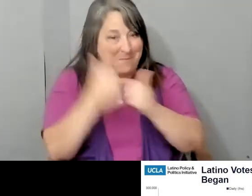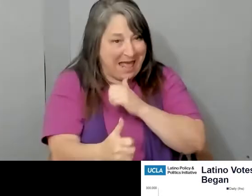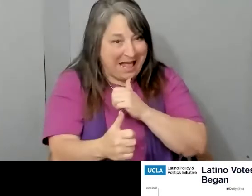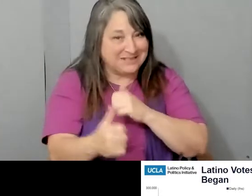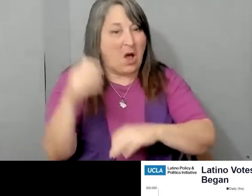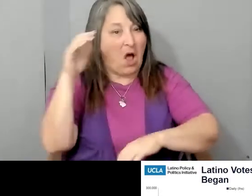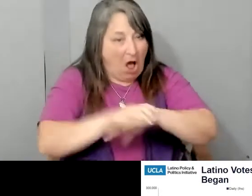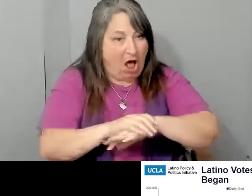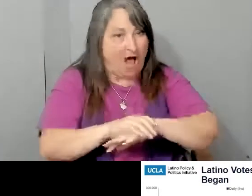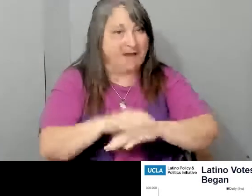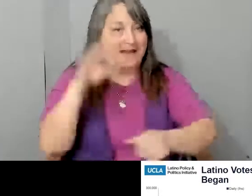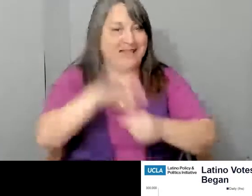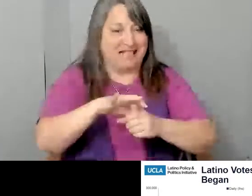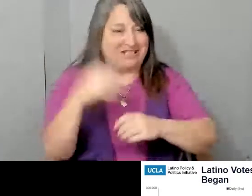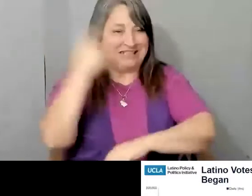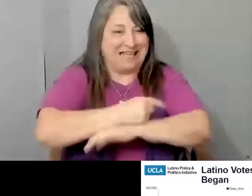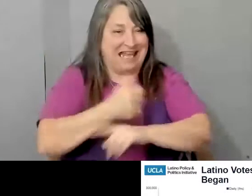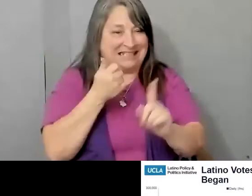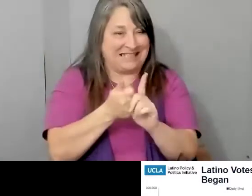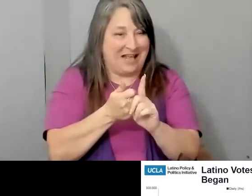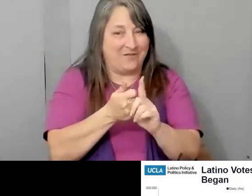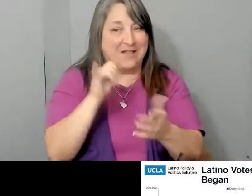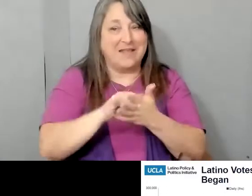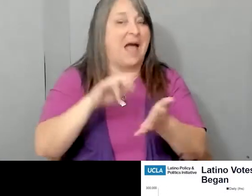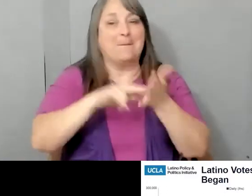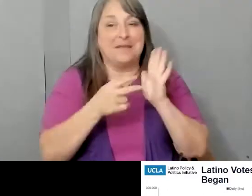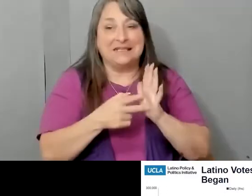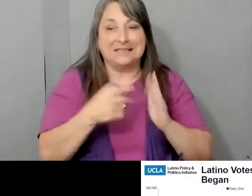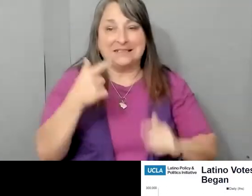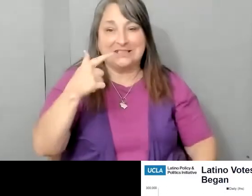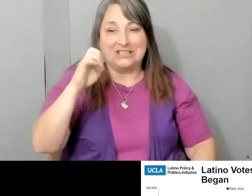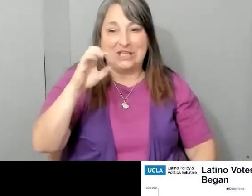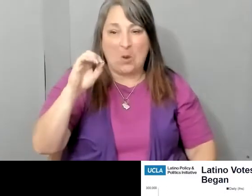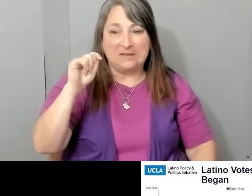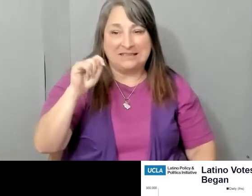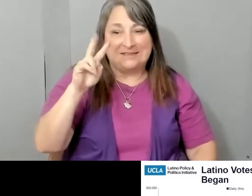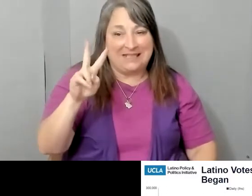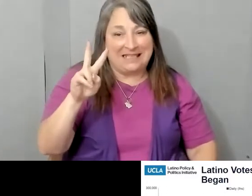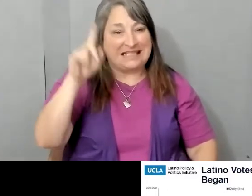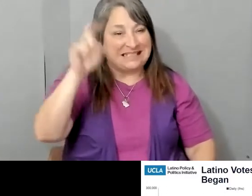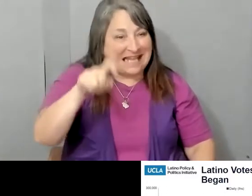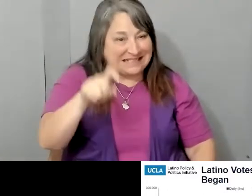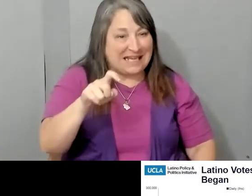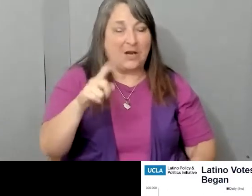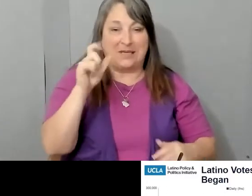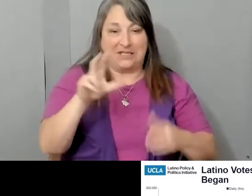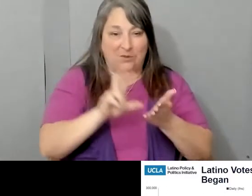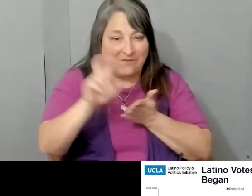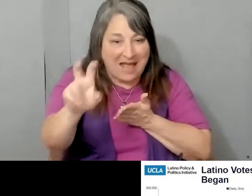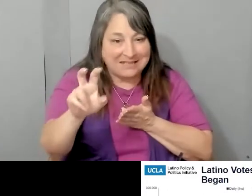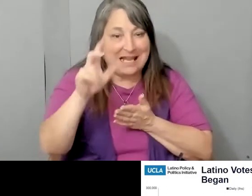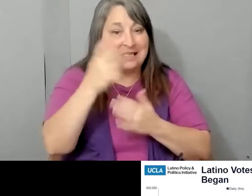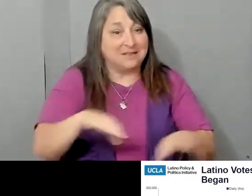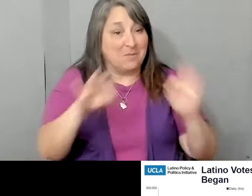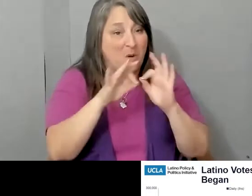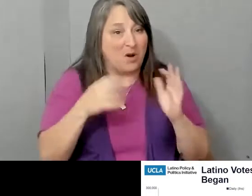is really important for G.O.T.V. It means that G.O.T.V. is necessary. You need to invest in it. And it's important to get those door